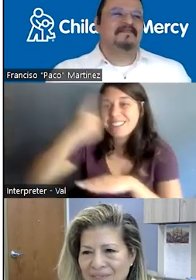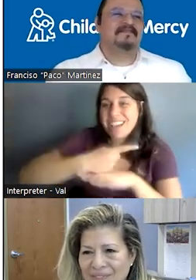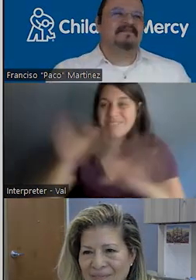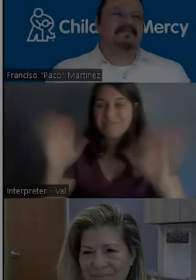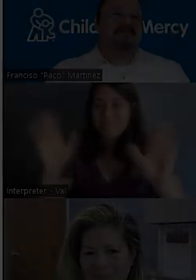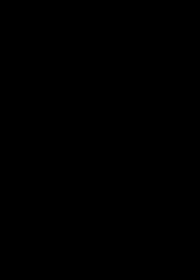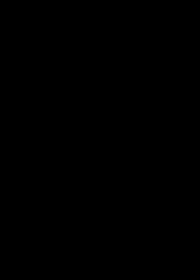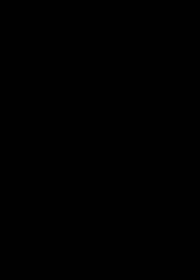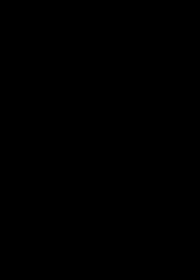Bye-bye. Bye-bye.